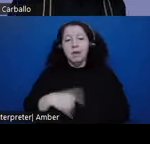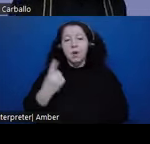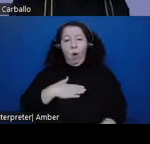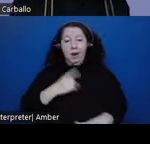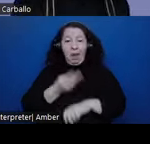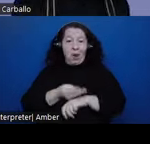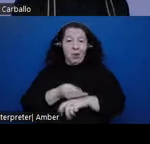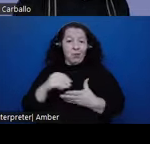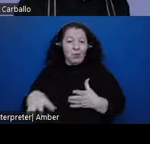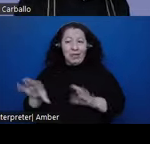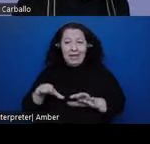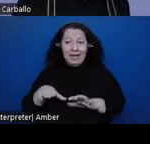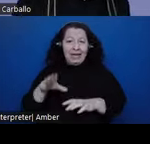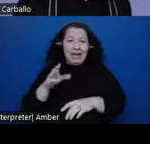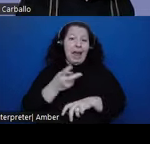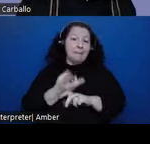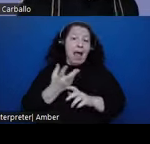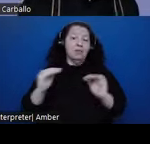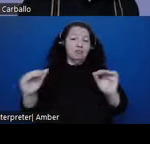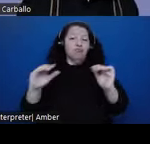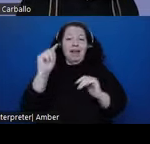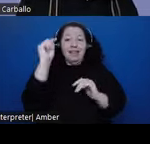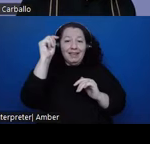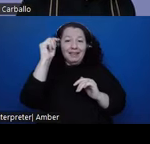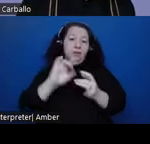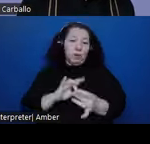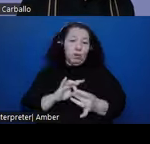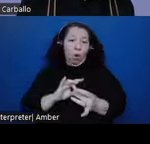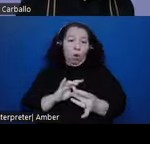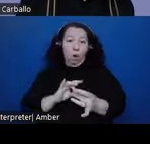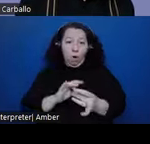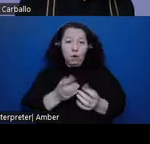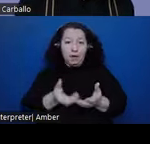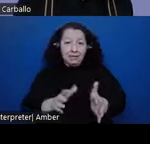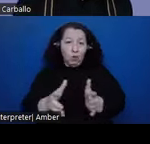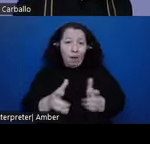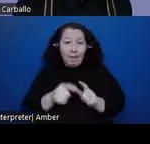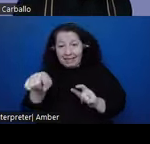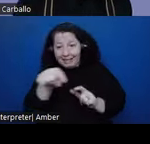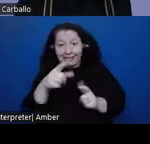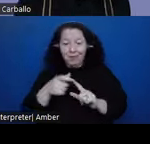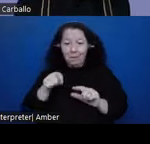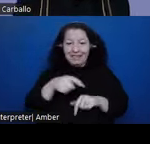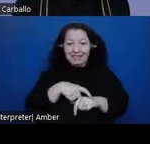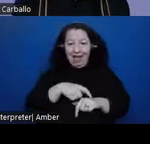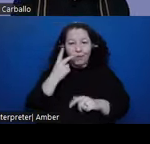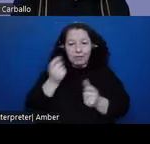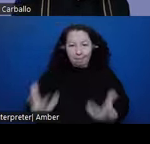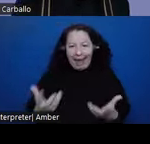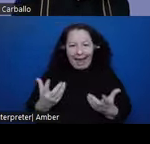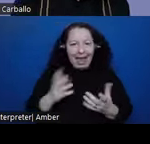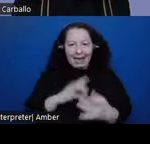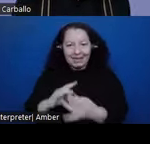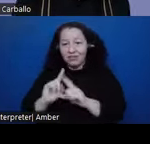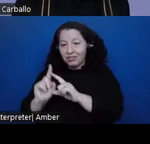a master's thesis on the ceramics from this period. And we can see that they have lots of connections, even though they're a different ethnic